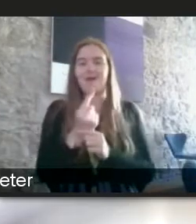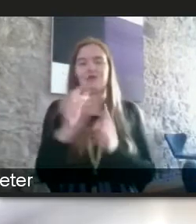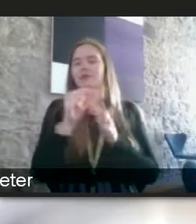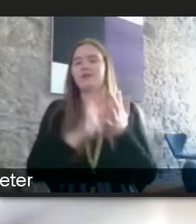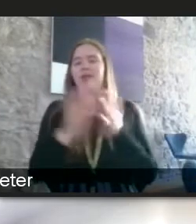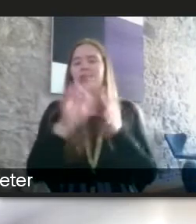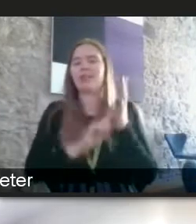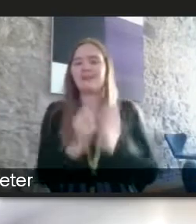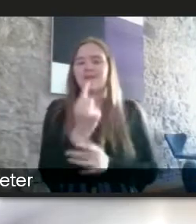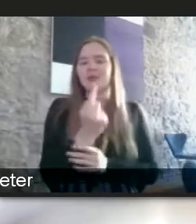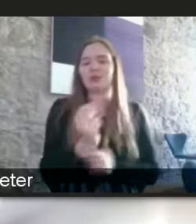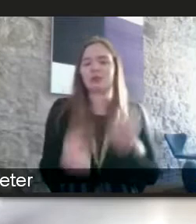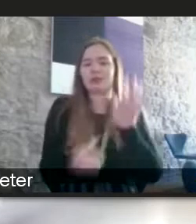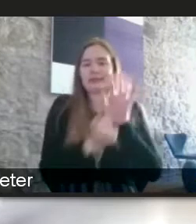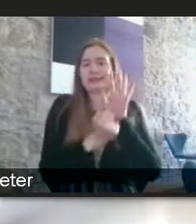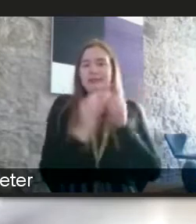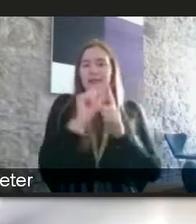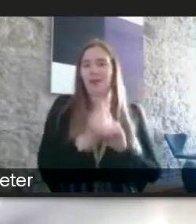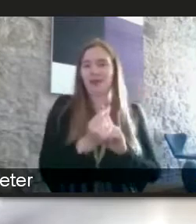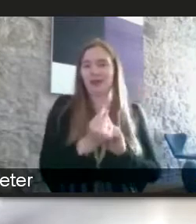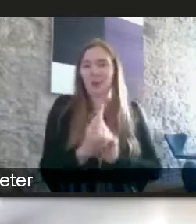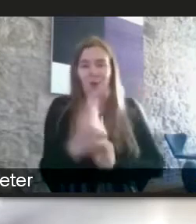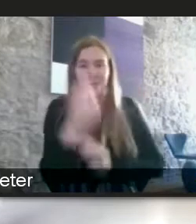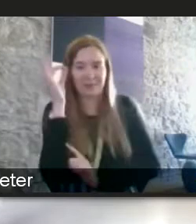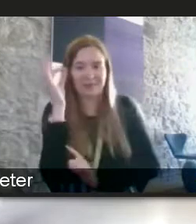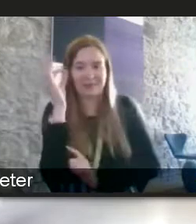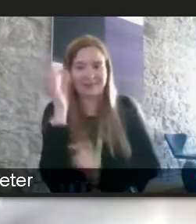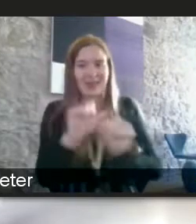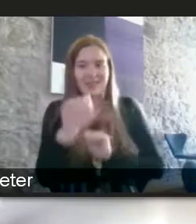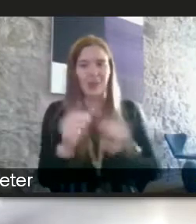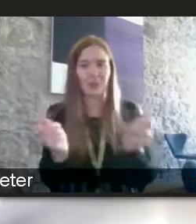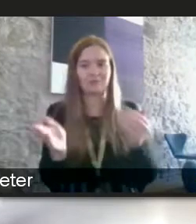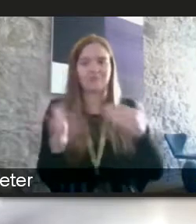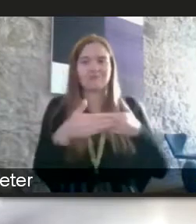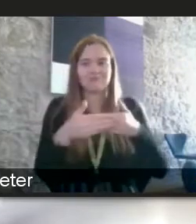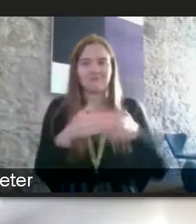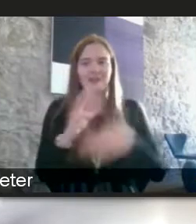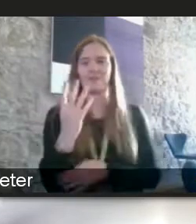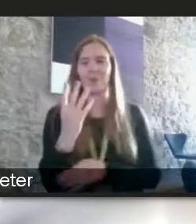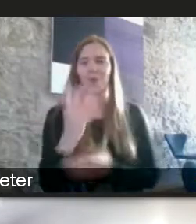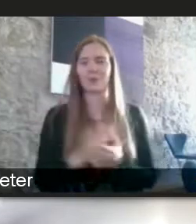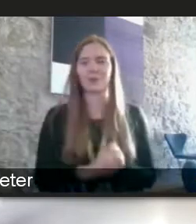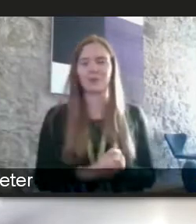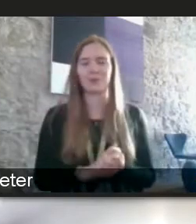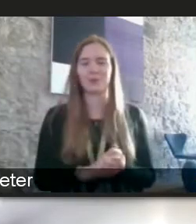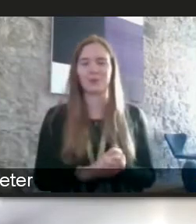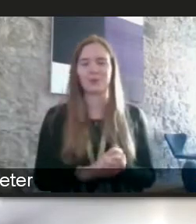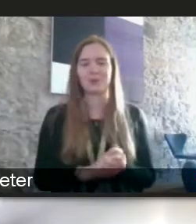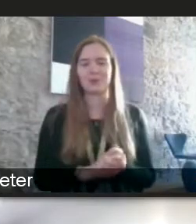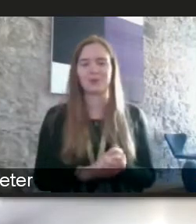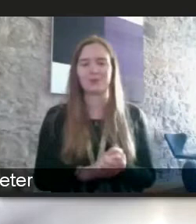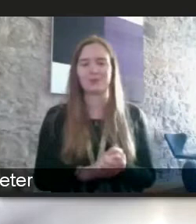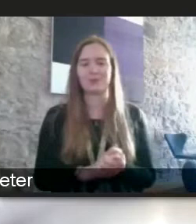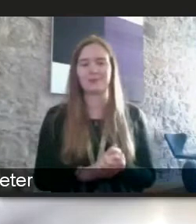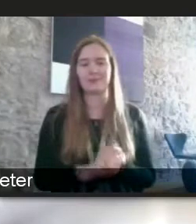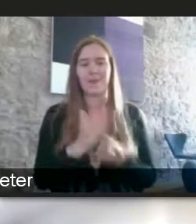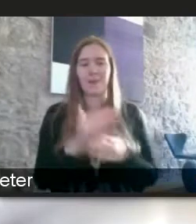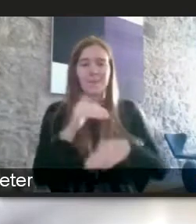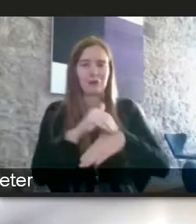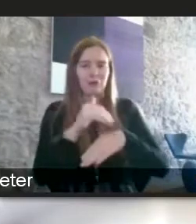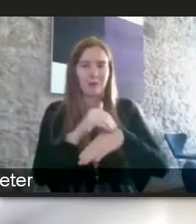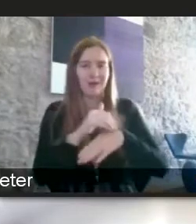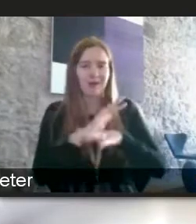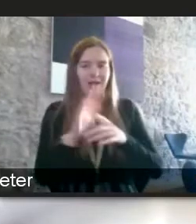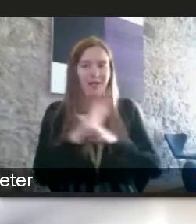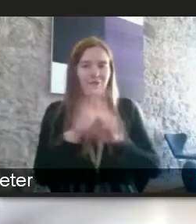uh within the minute and then uh we can go close up at four o'clock yeah i'm going to be really naughty and not refer